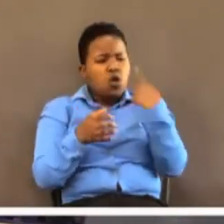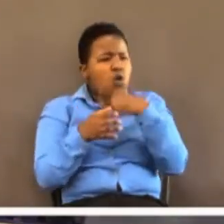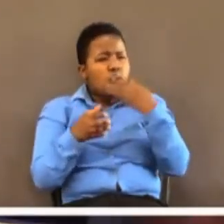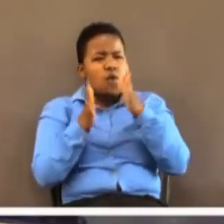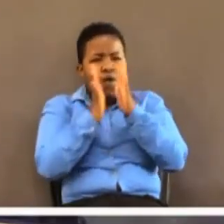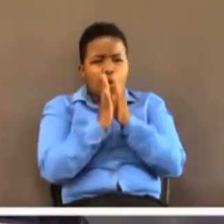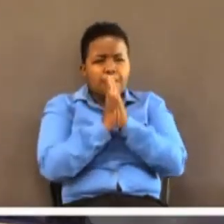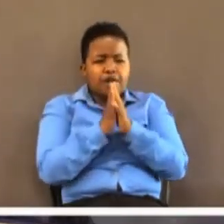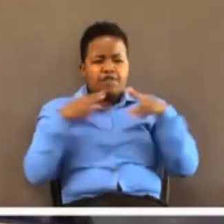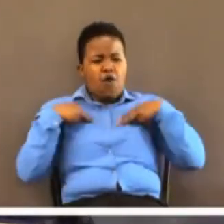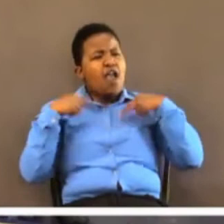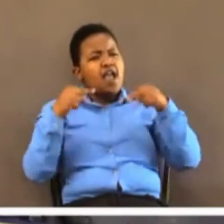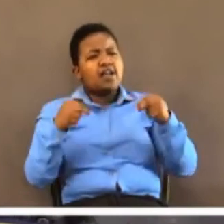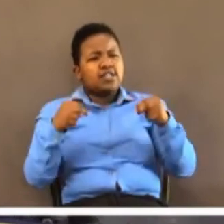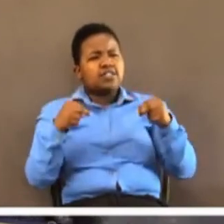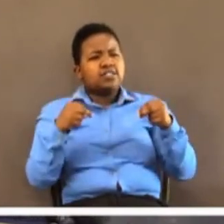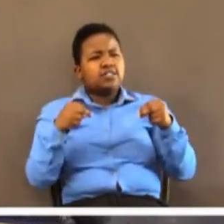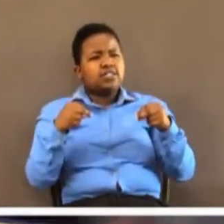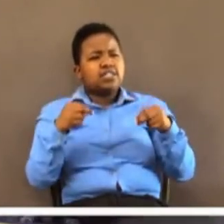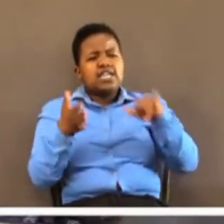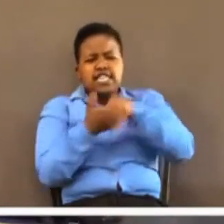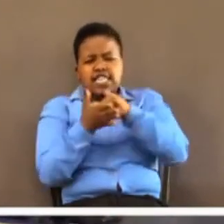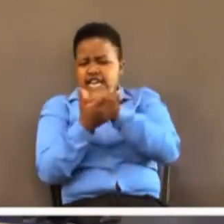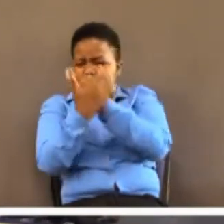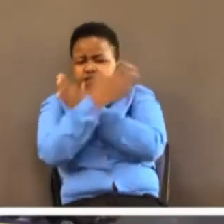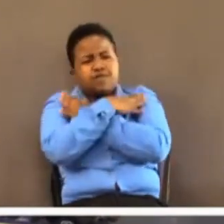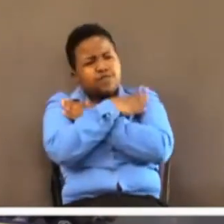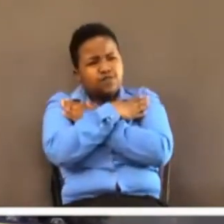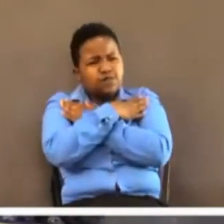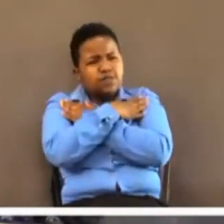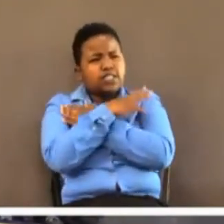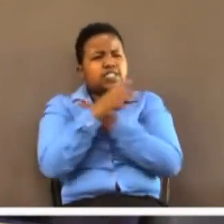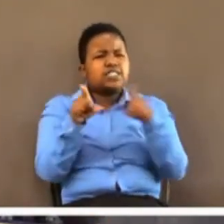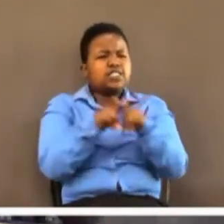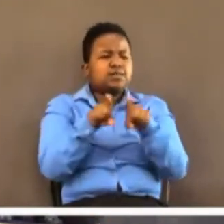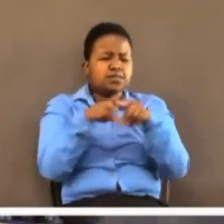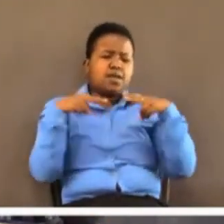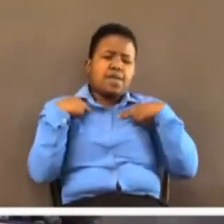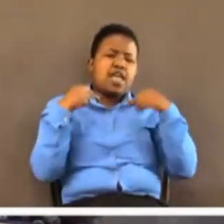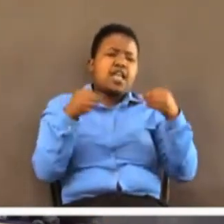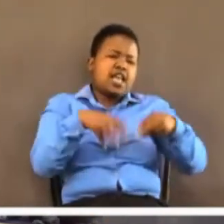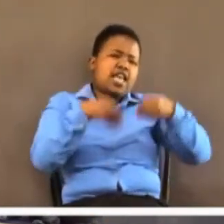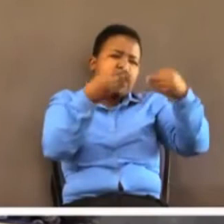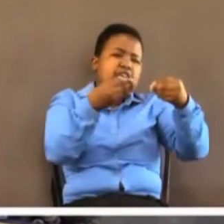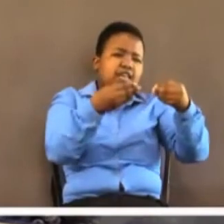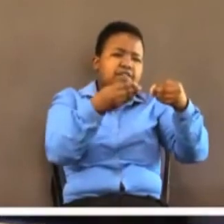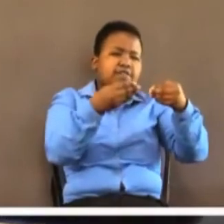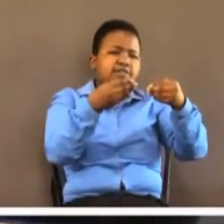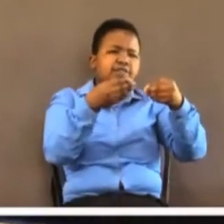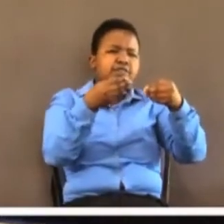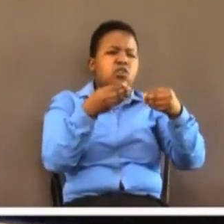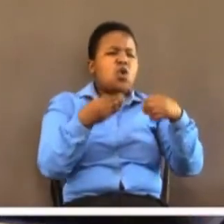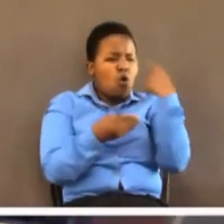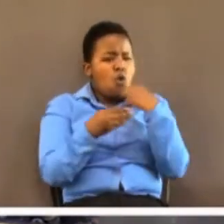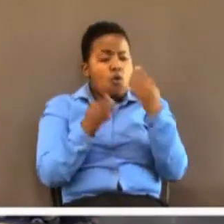praying for their health. Or even the health of their loved ones. Lord, we pray for your healing. In the name of Jesus Christ. Those that